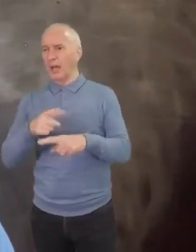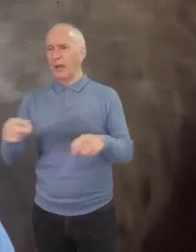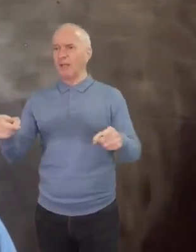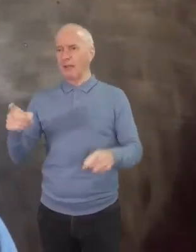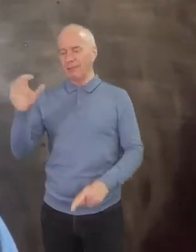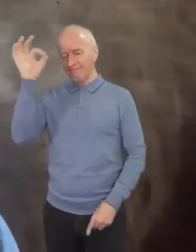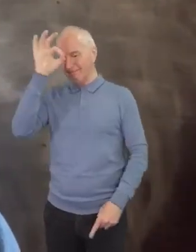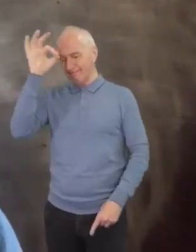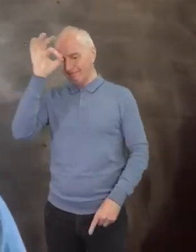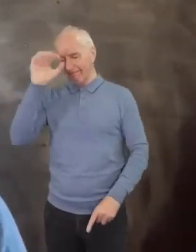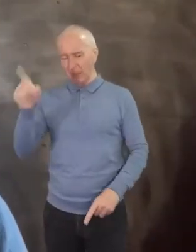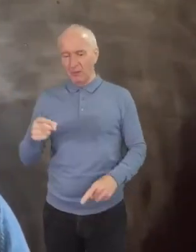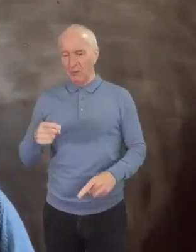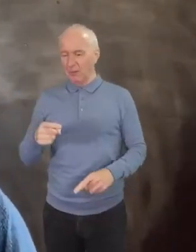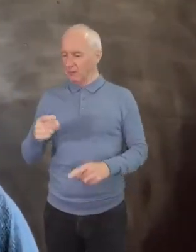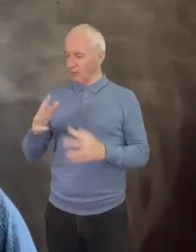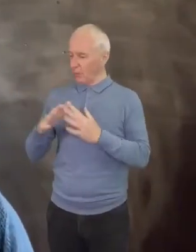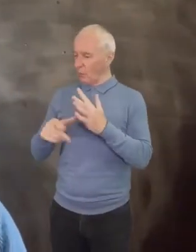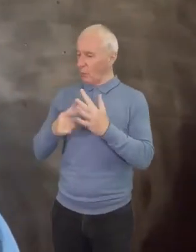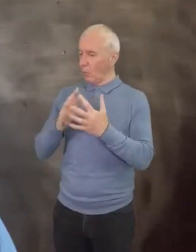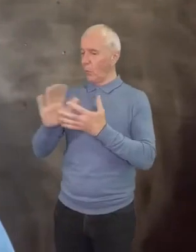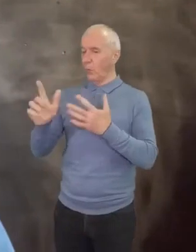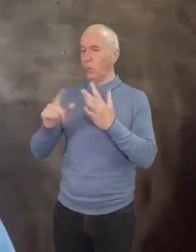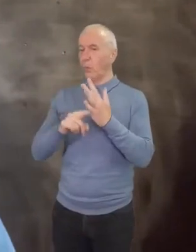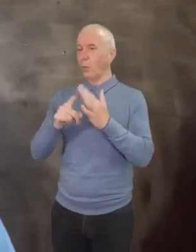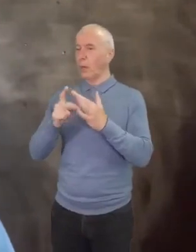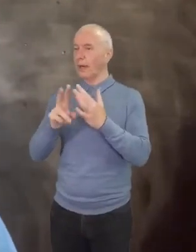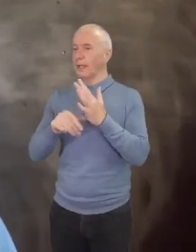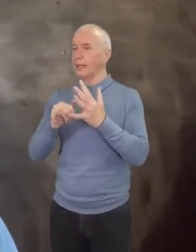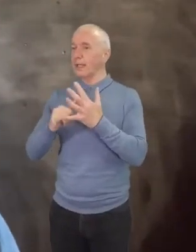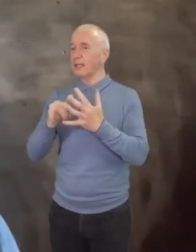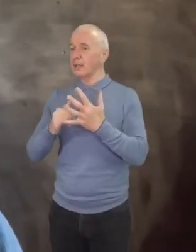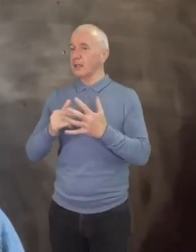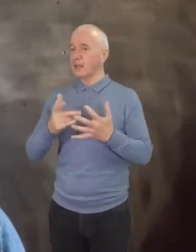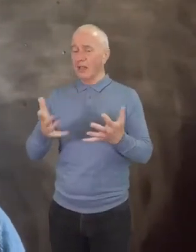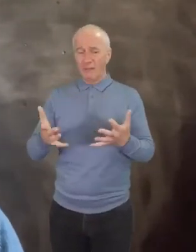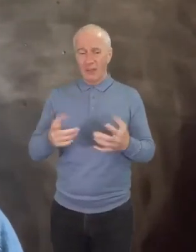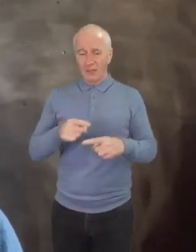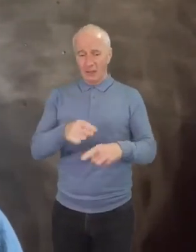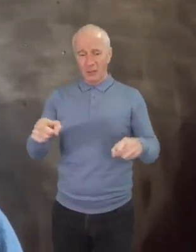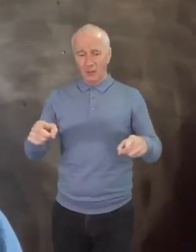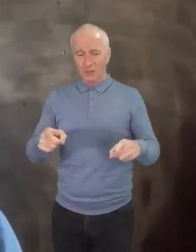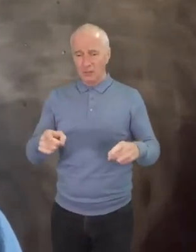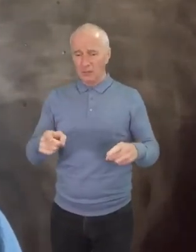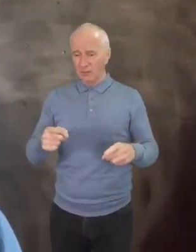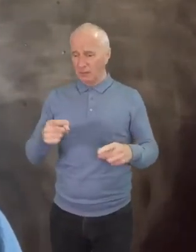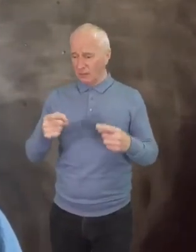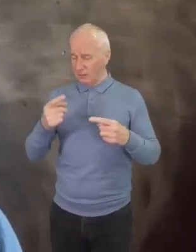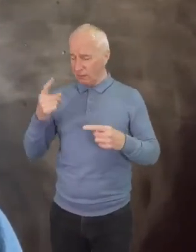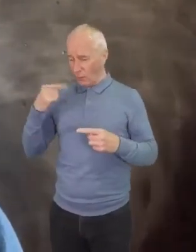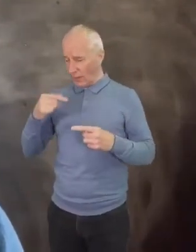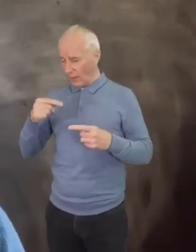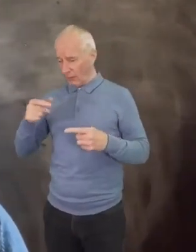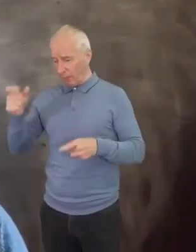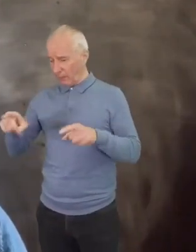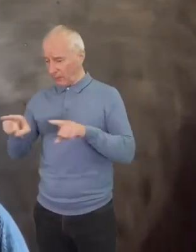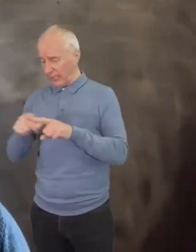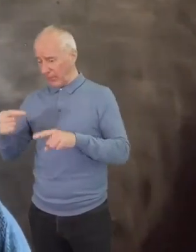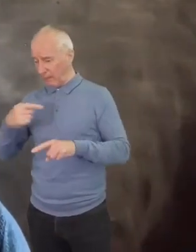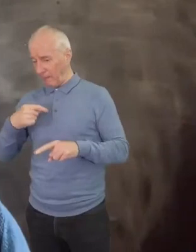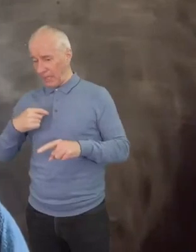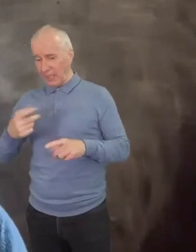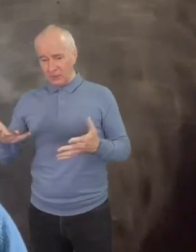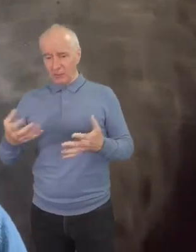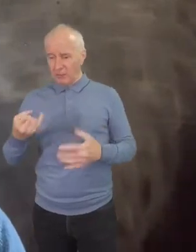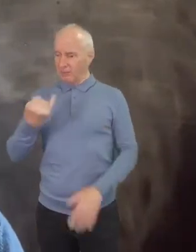whiteness, if stuff gets violent, then white people like me should bear the guilt. Martin Luther King